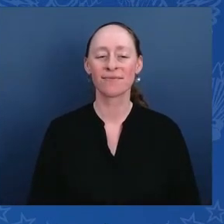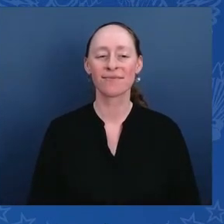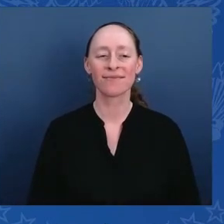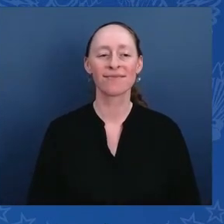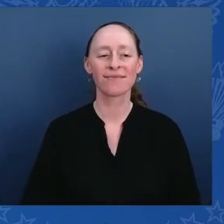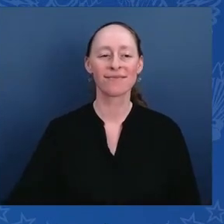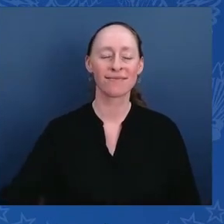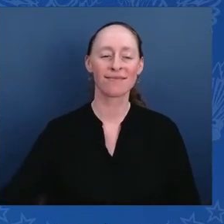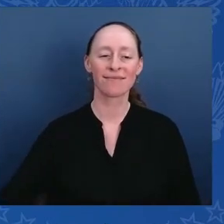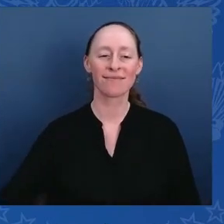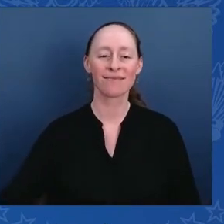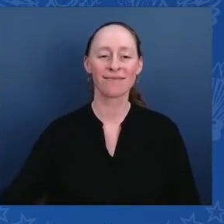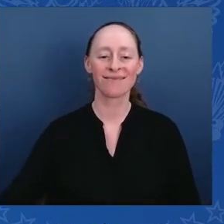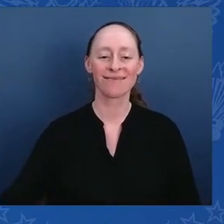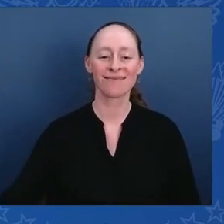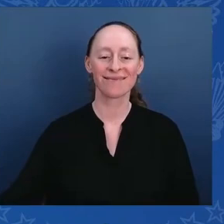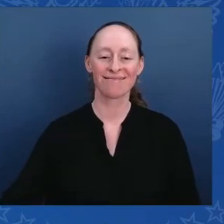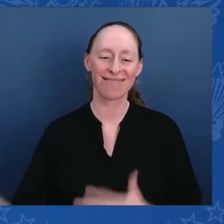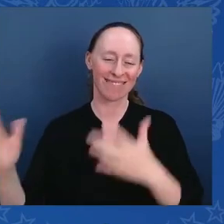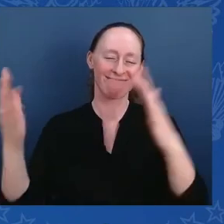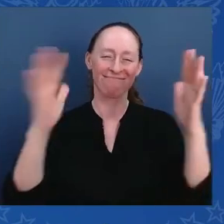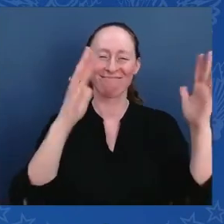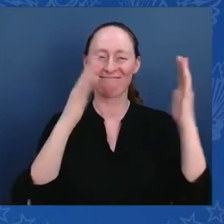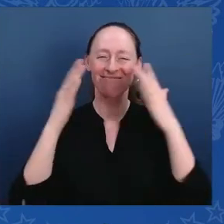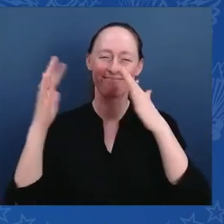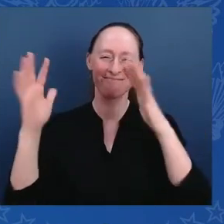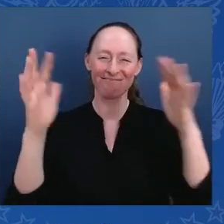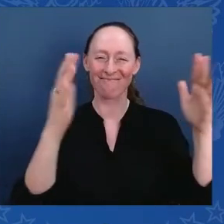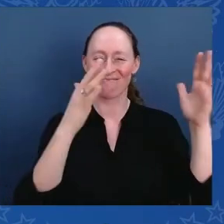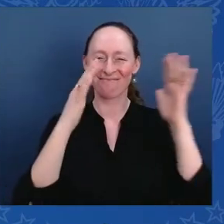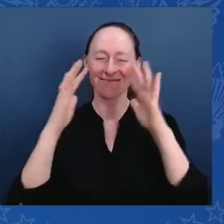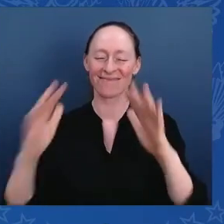Thank you very much.